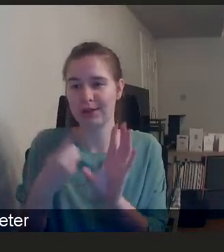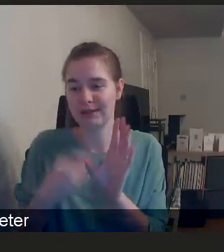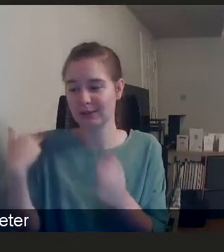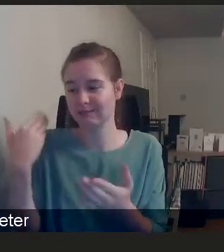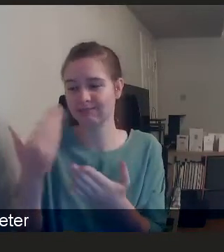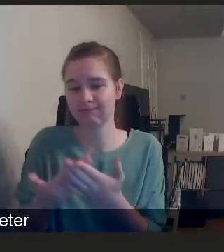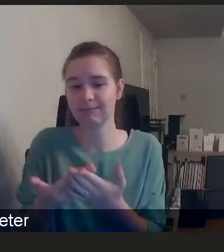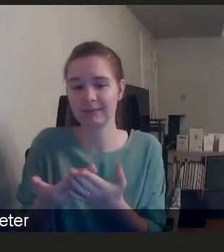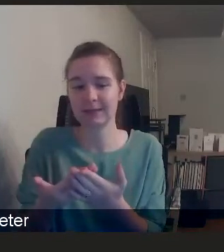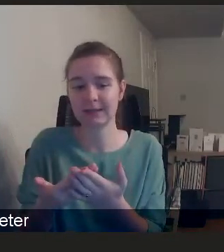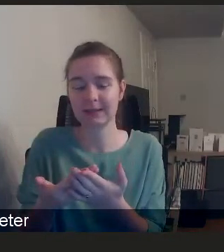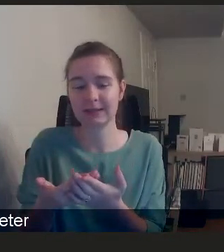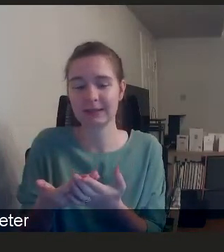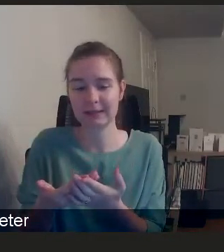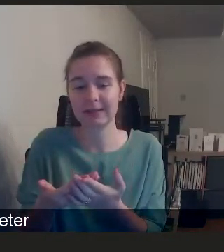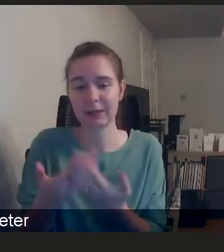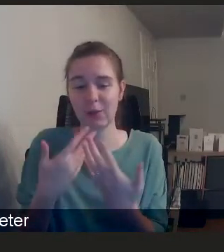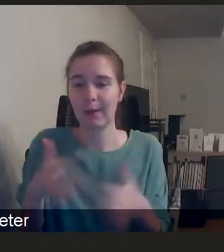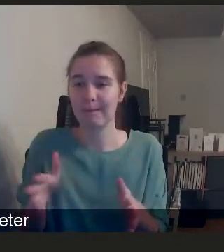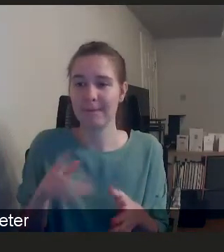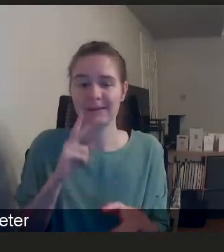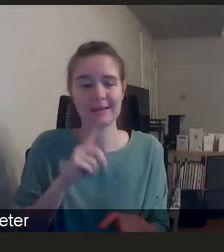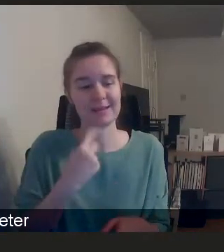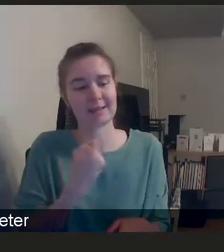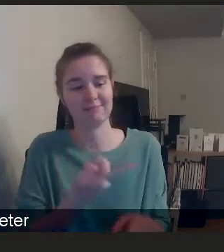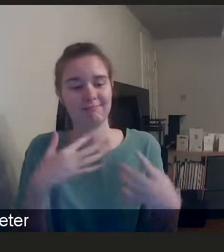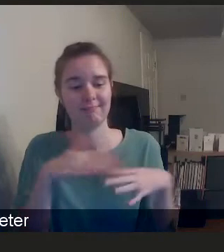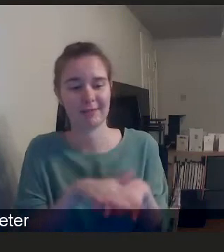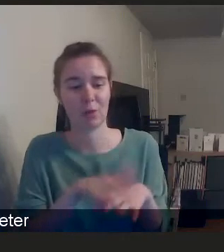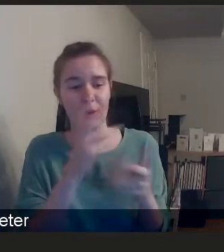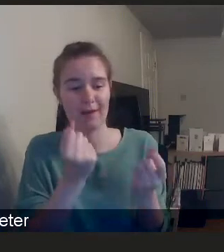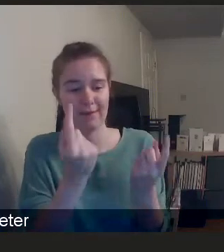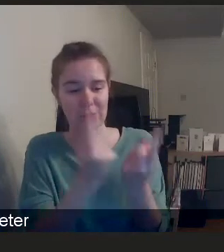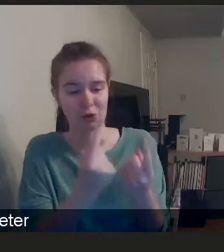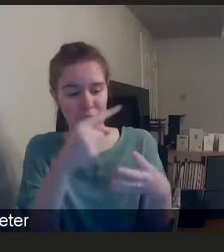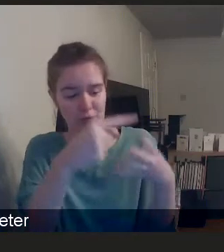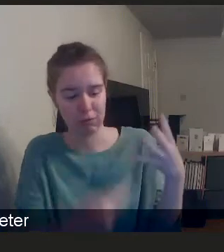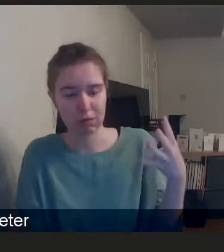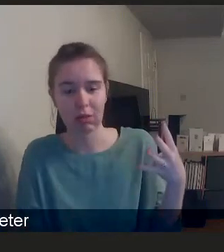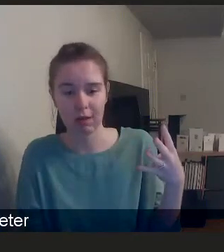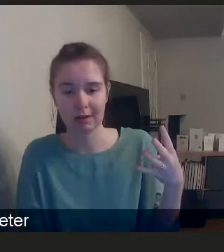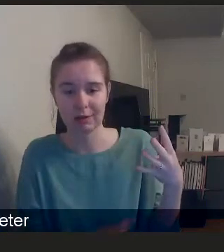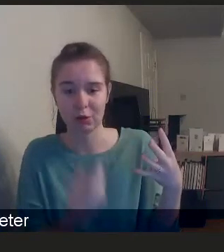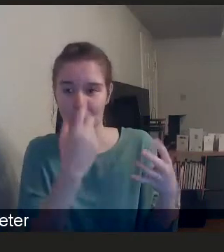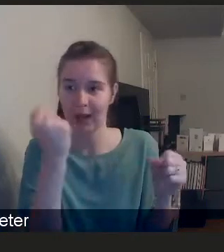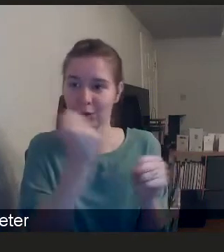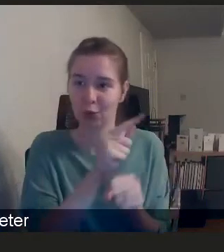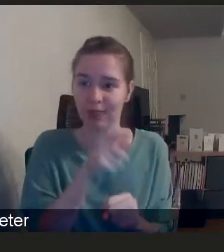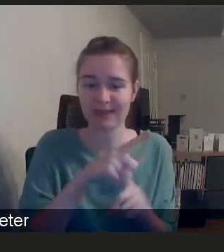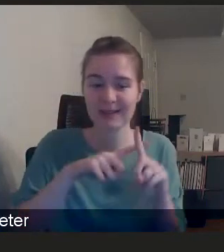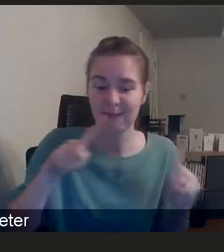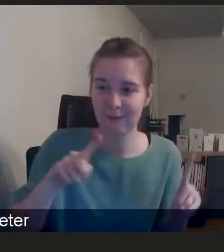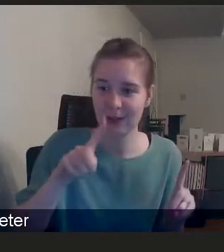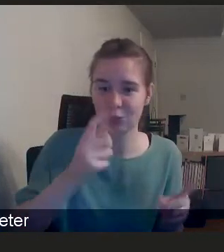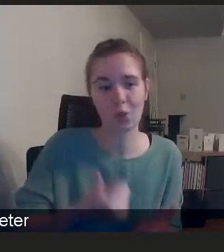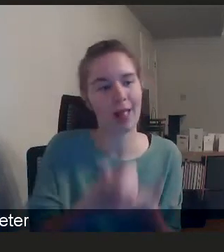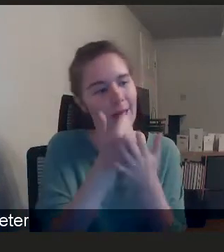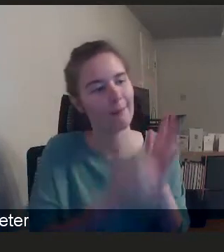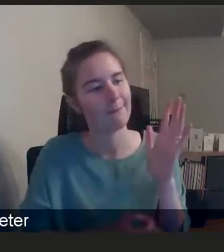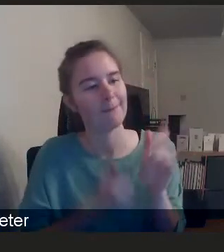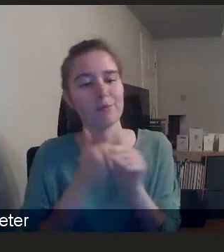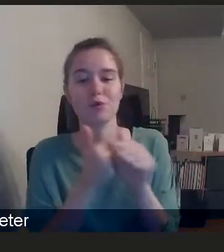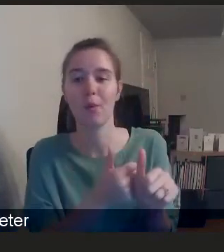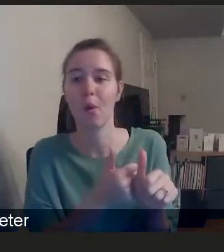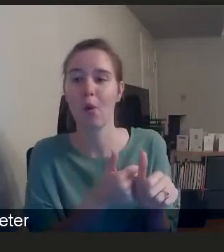we've been we've been saying to the mainstream, these are the issues. And this is what you can do differently to better support migrant